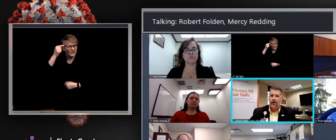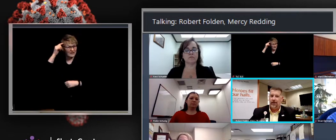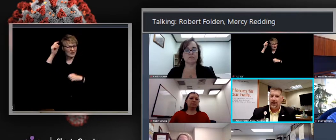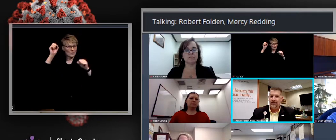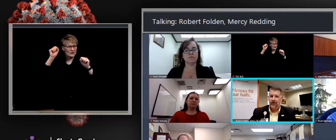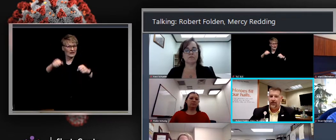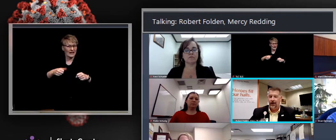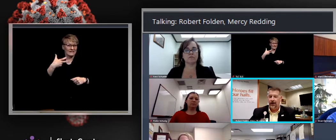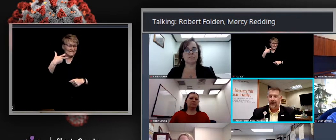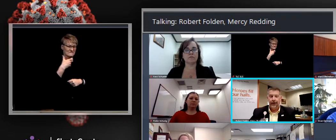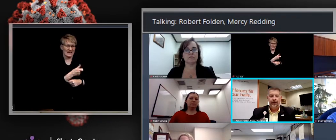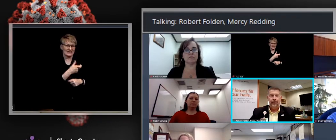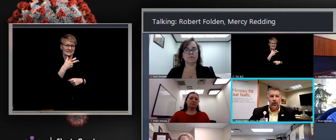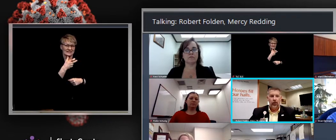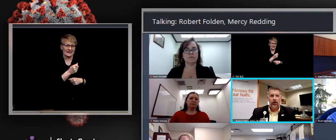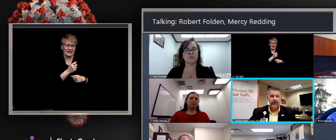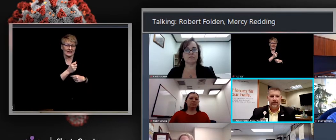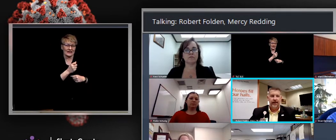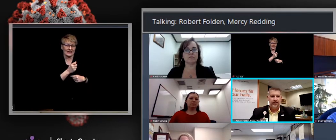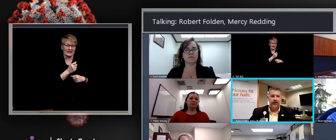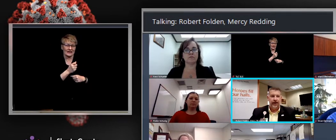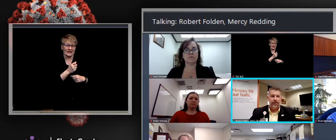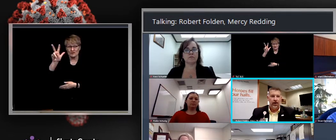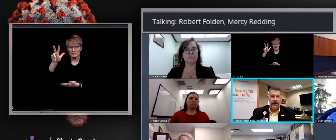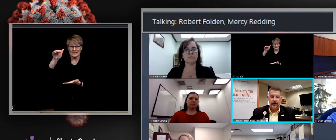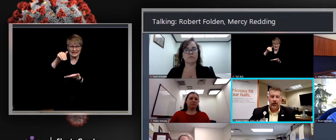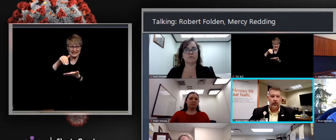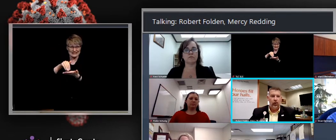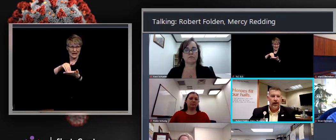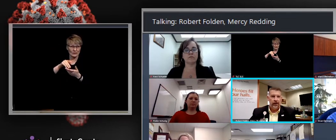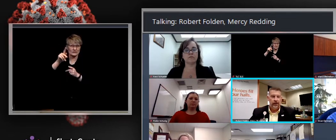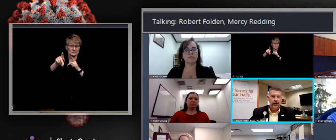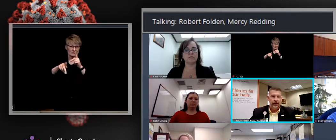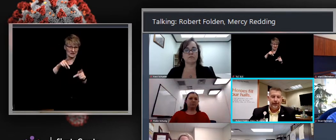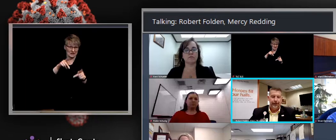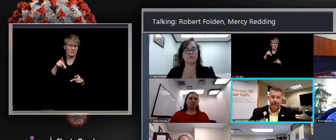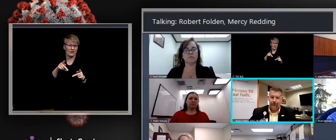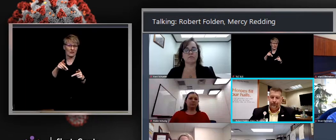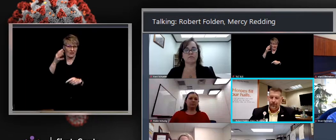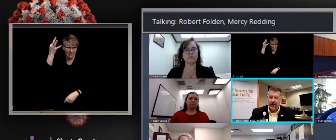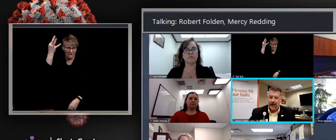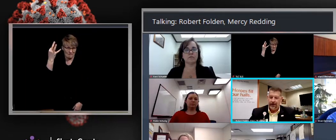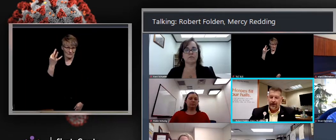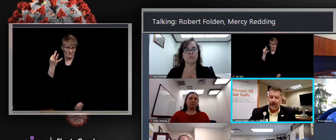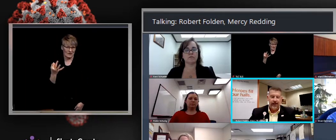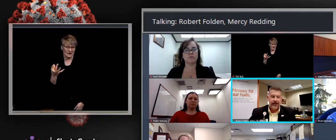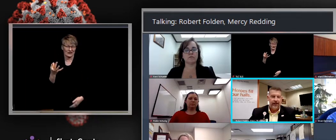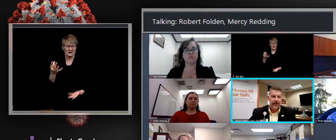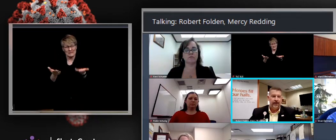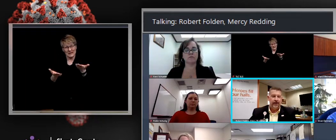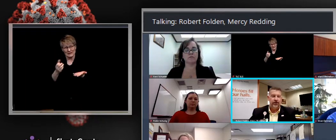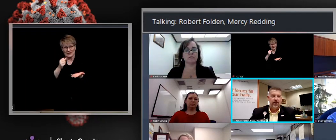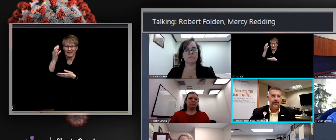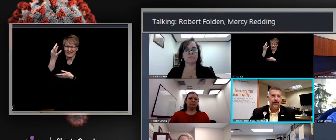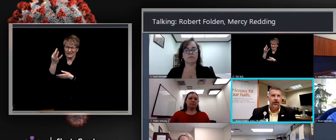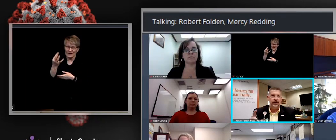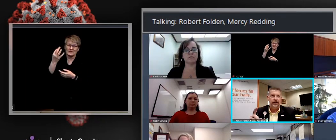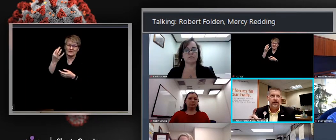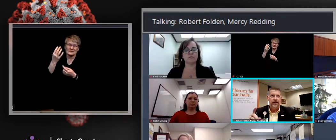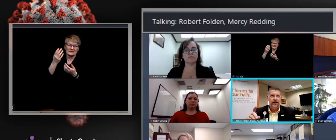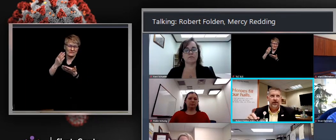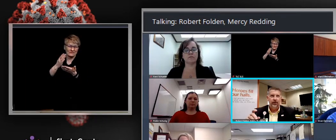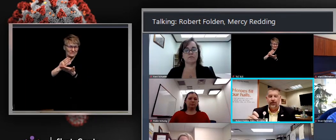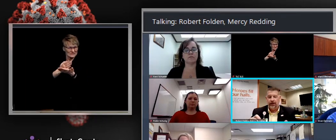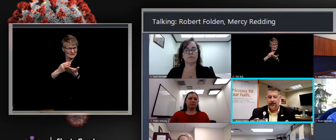won't quite be every Friday, but we're excited. So that model has worked well. And I'll tell you, there's not a